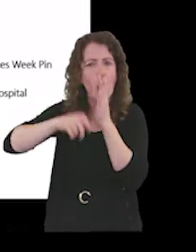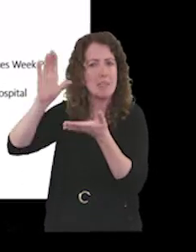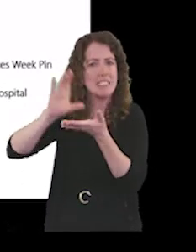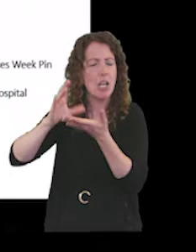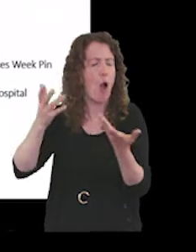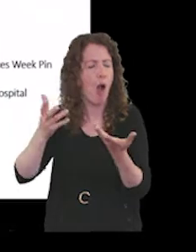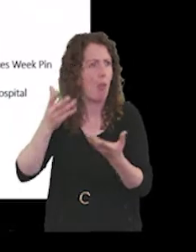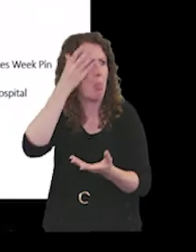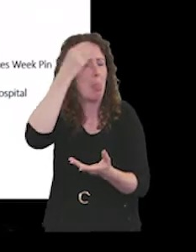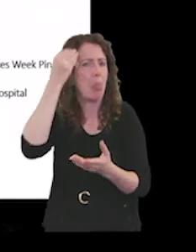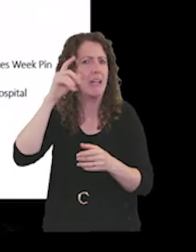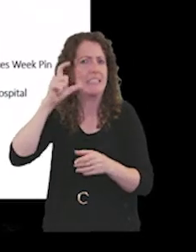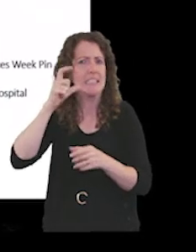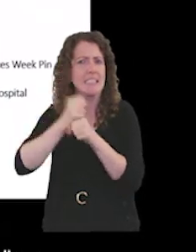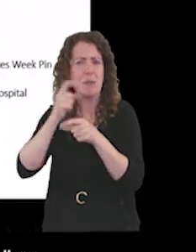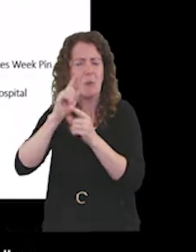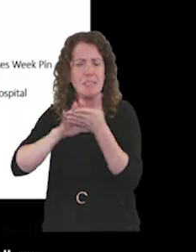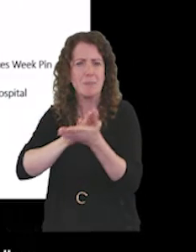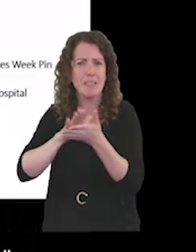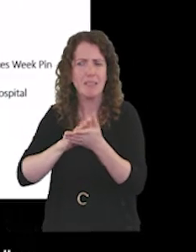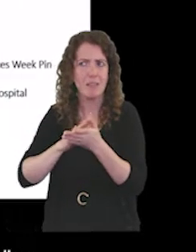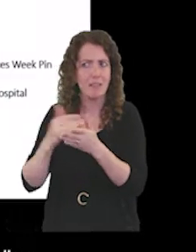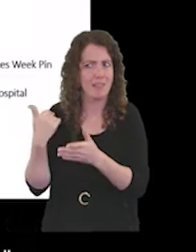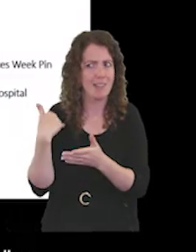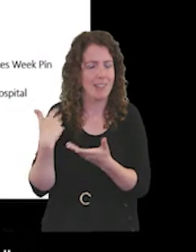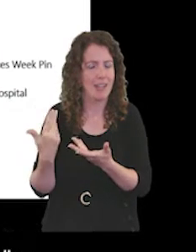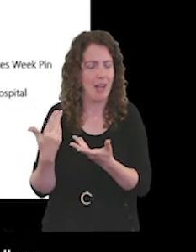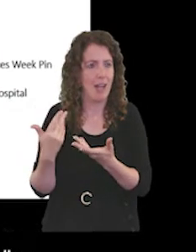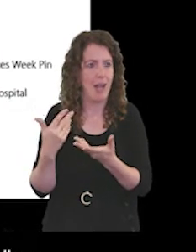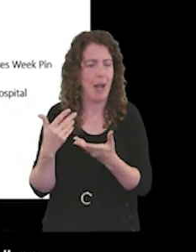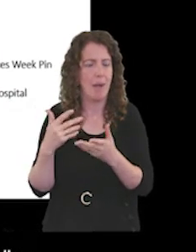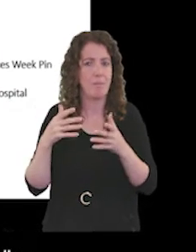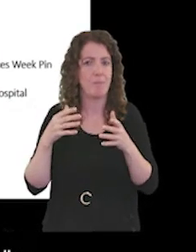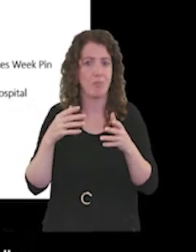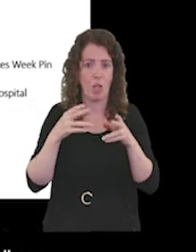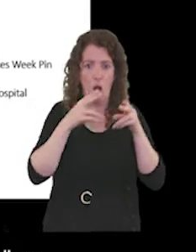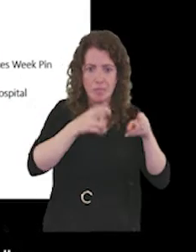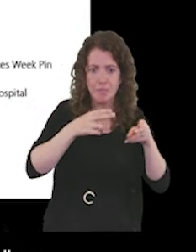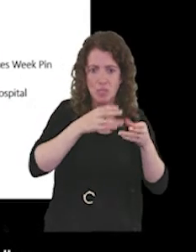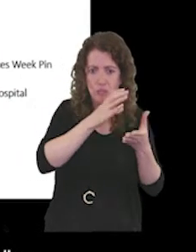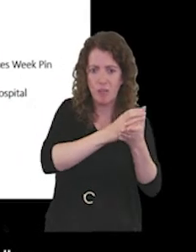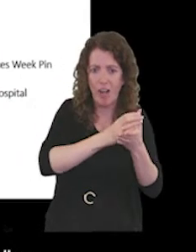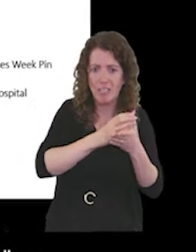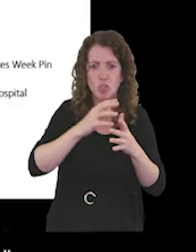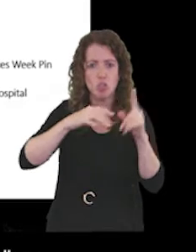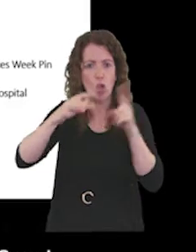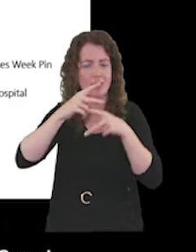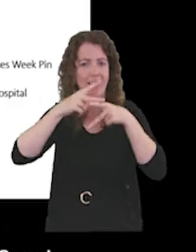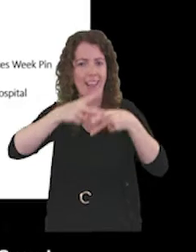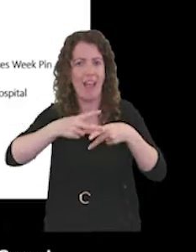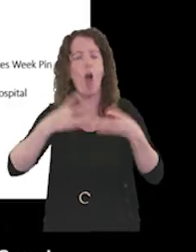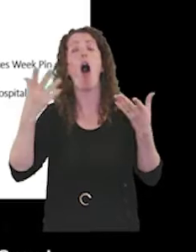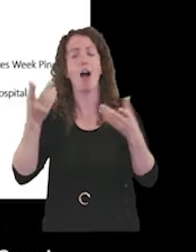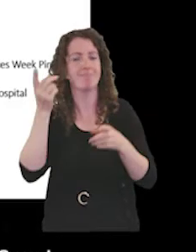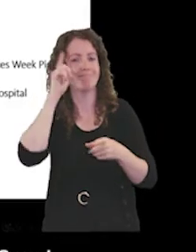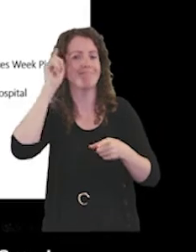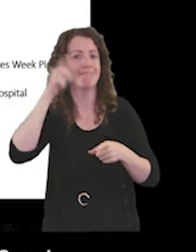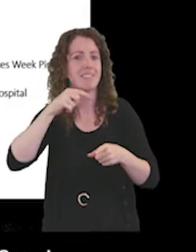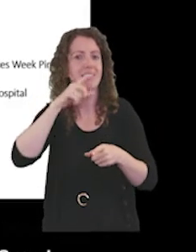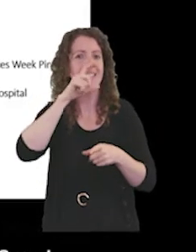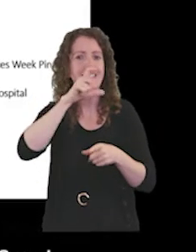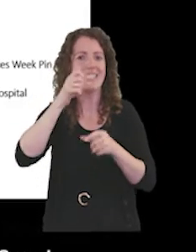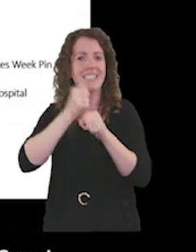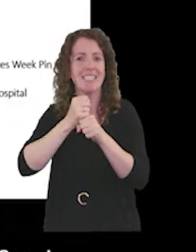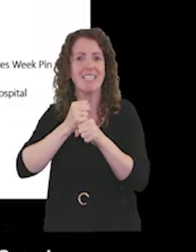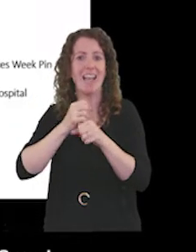I can't even remember what CCG stands for, someone will tell me and the acute trusts and social care clinical commissioning group.